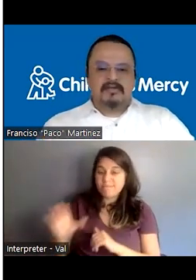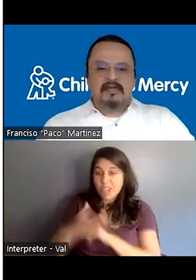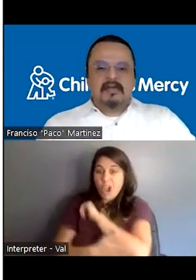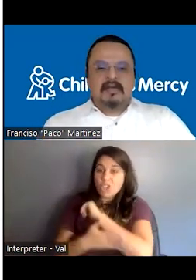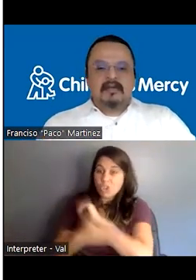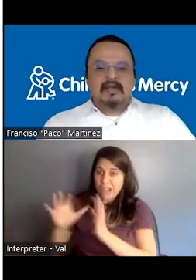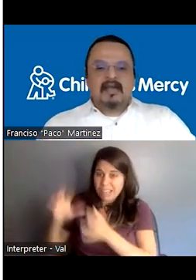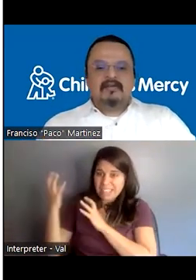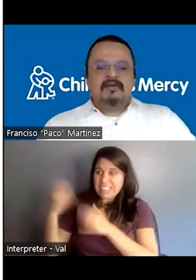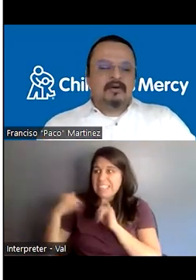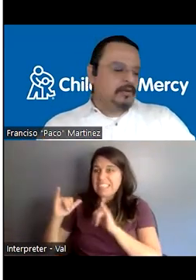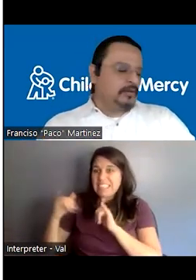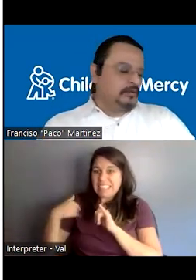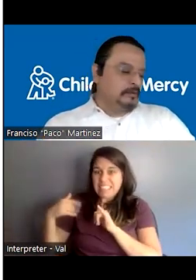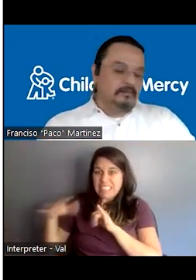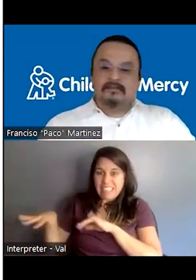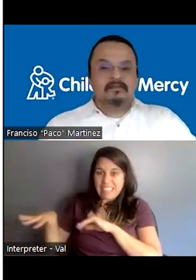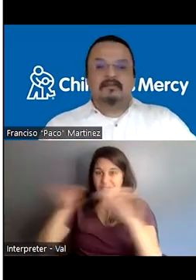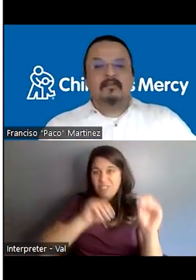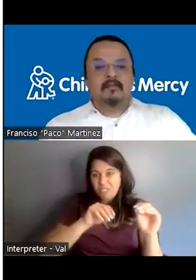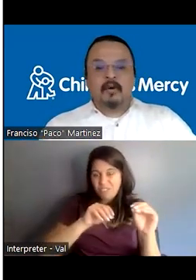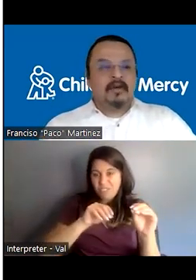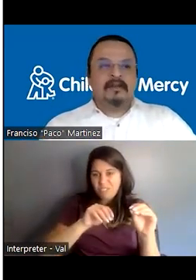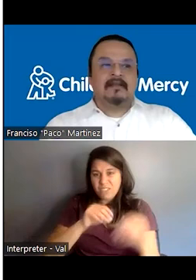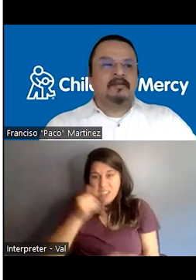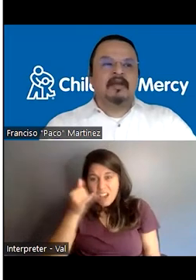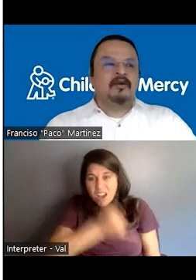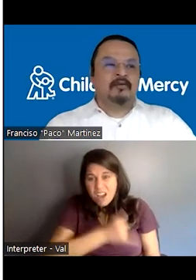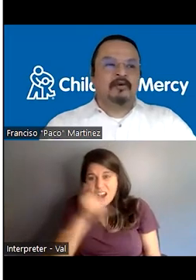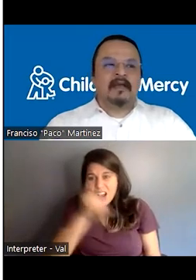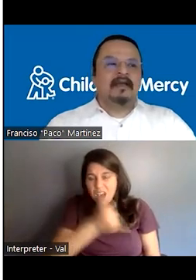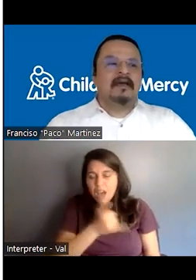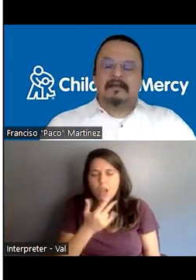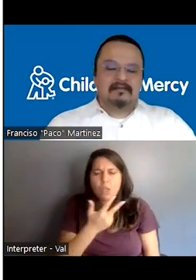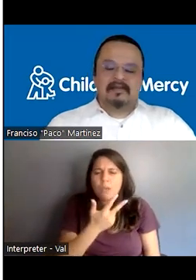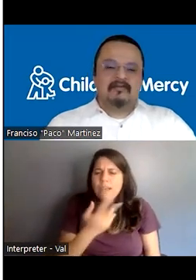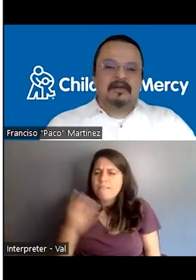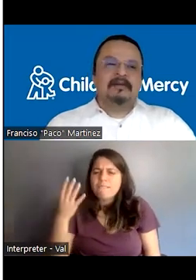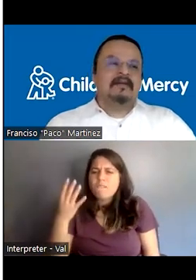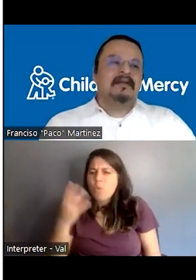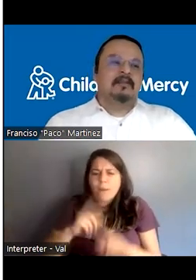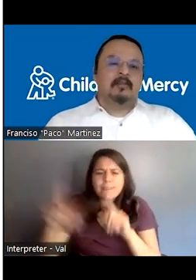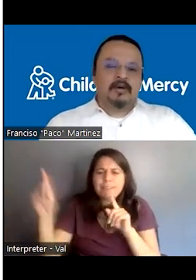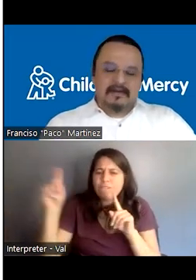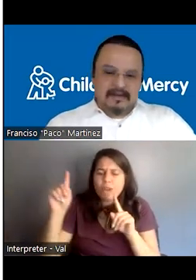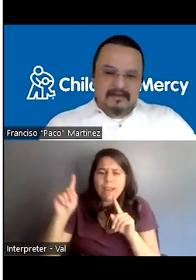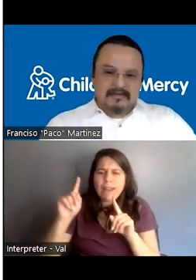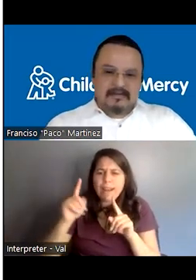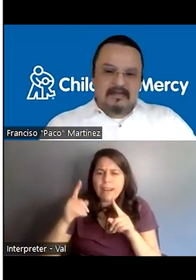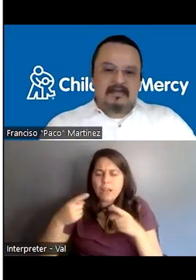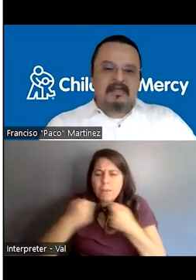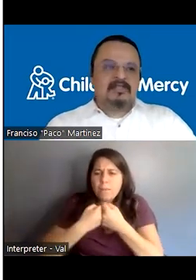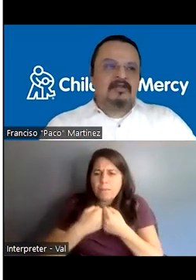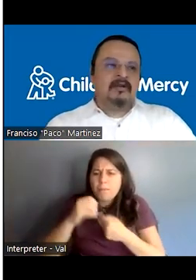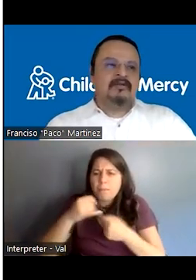countries. And they have to go through more than three or four, uh, different borderlines.